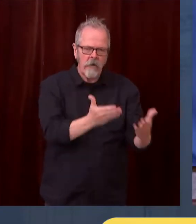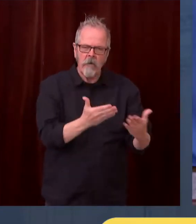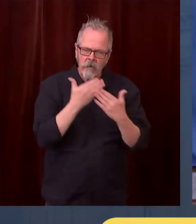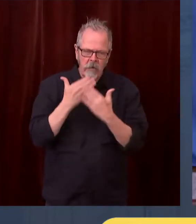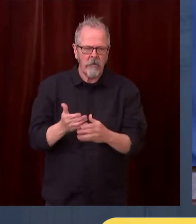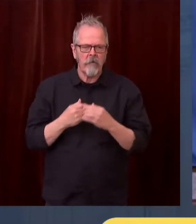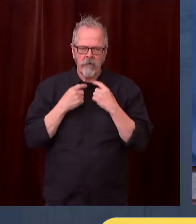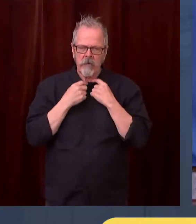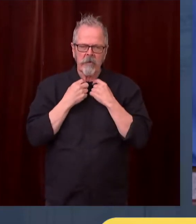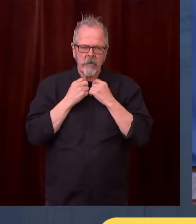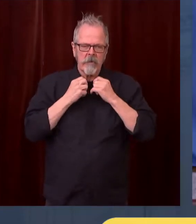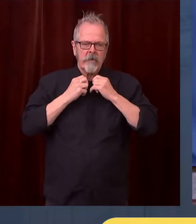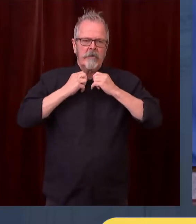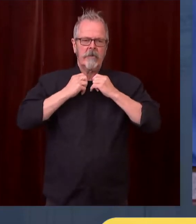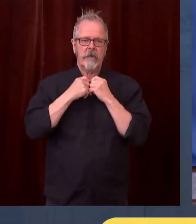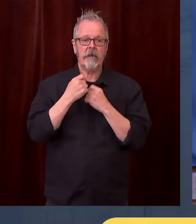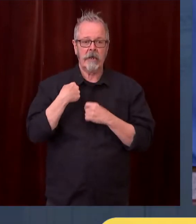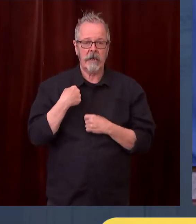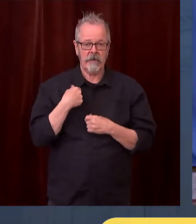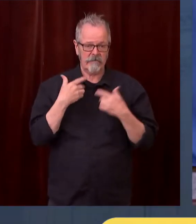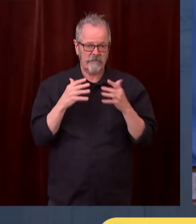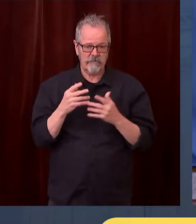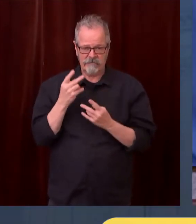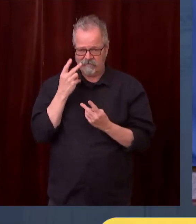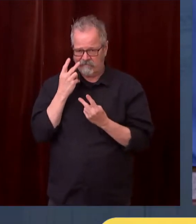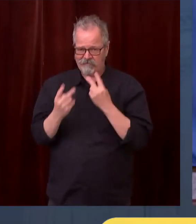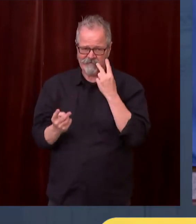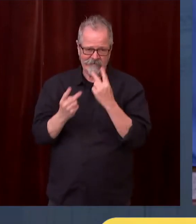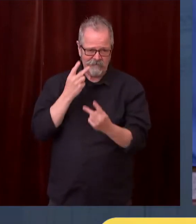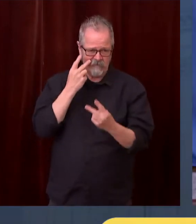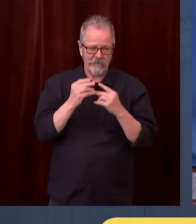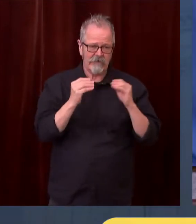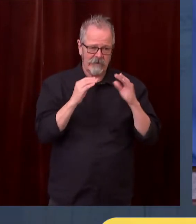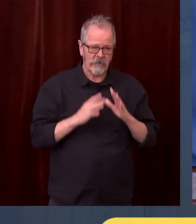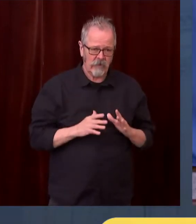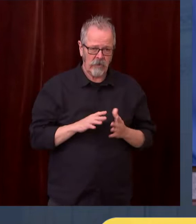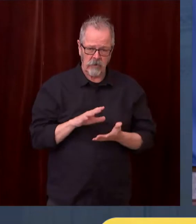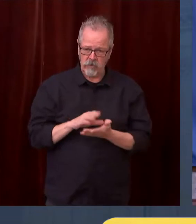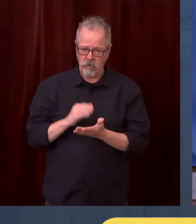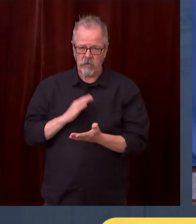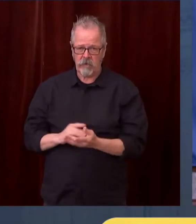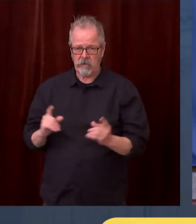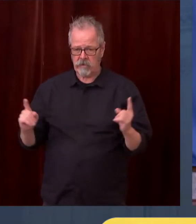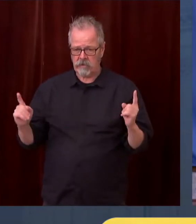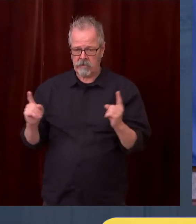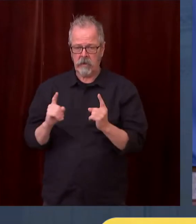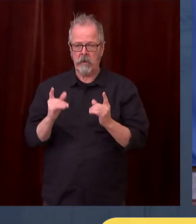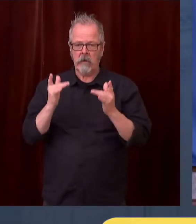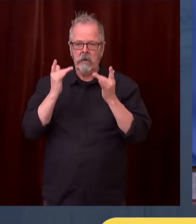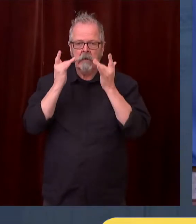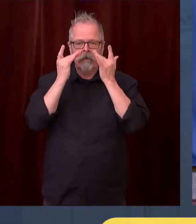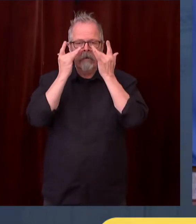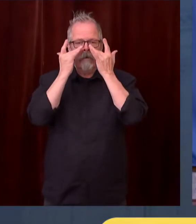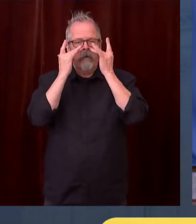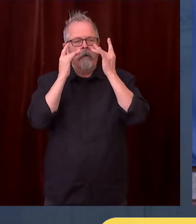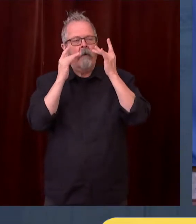faces of these students and teachers when they are back in the classroom. I was at Eleanor Roosevelt Elementary the other day